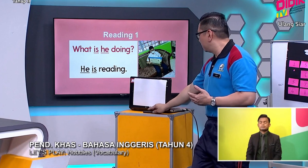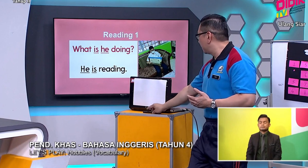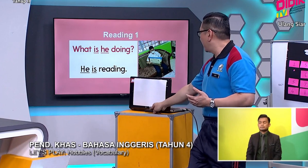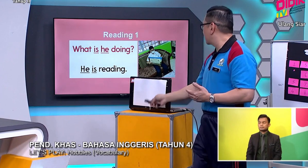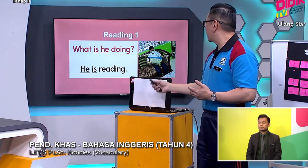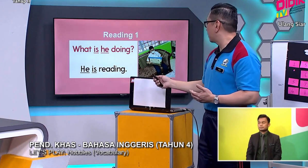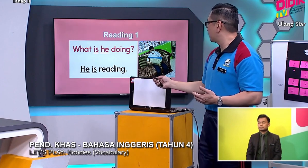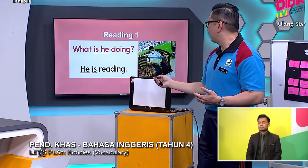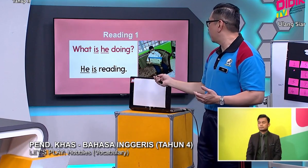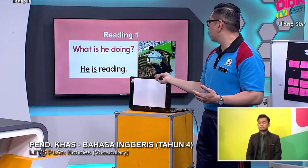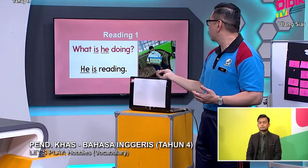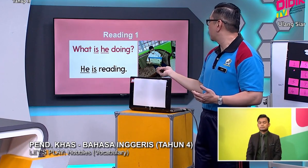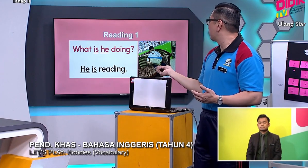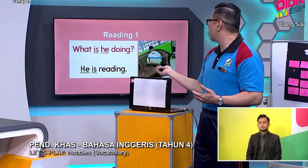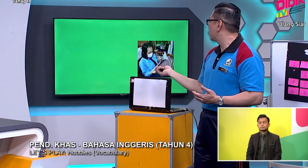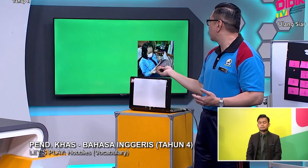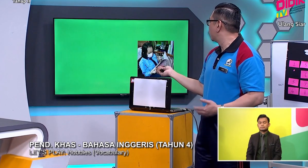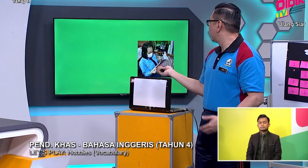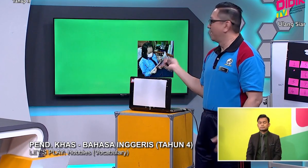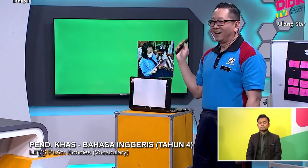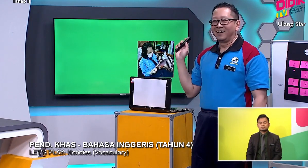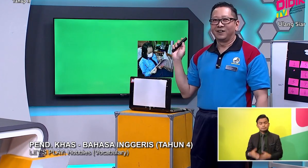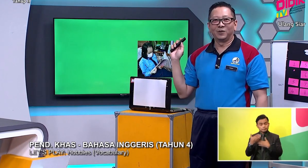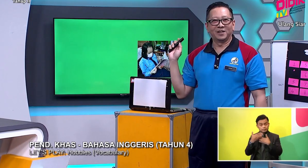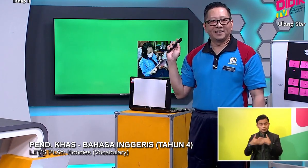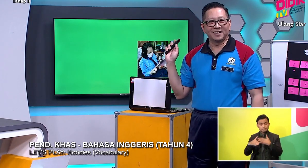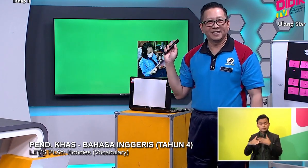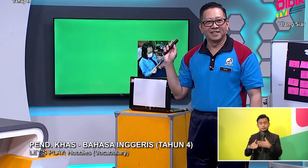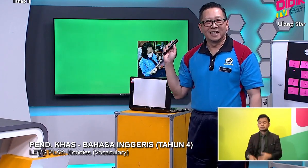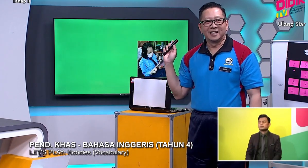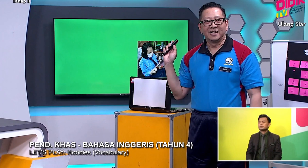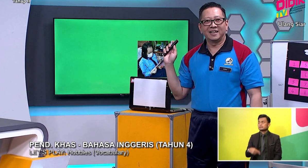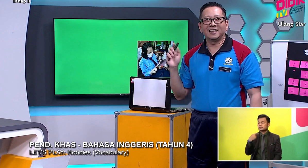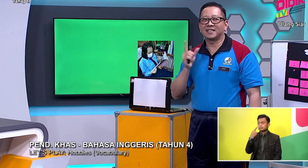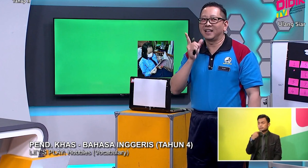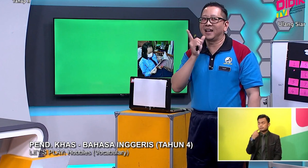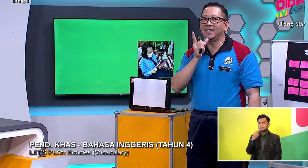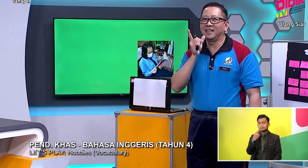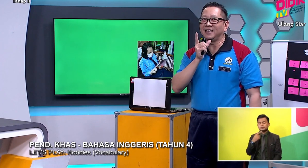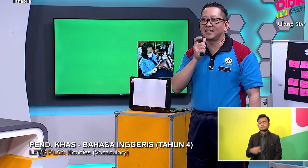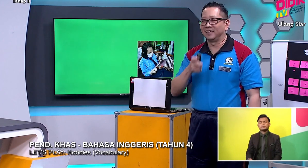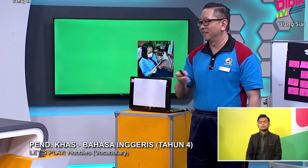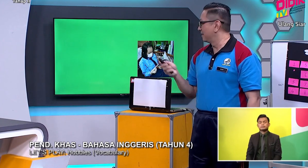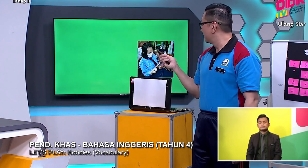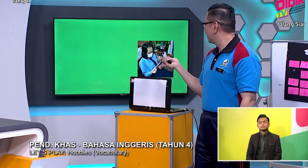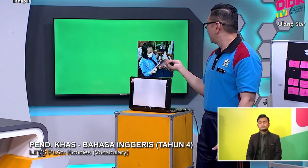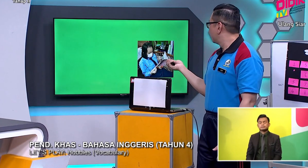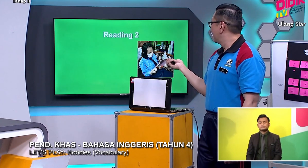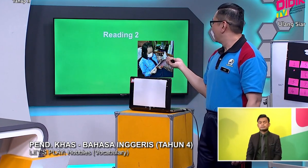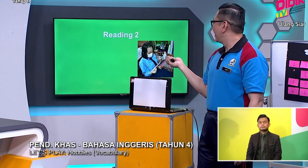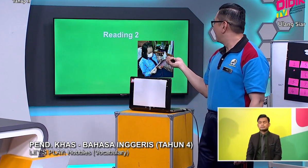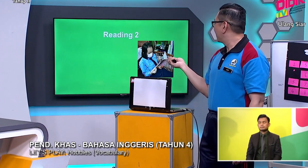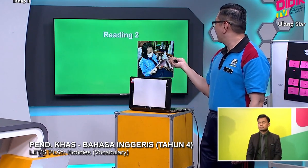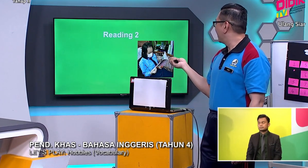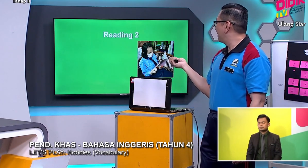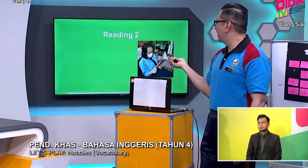proceed to next question Next sentence Who is this? Is Lai Is Okay